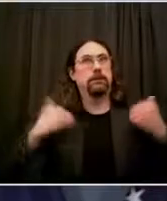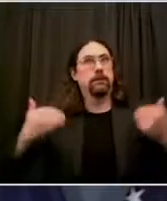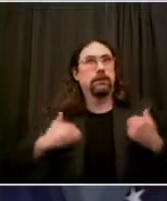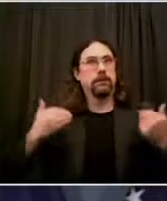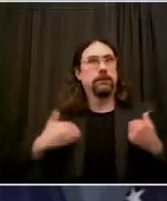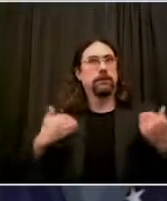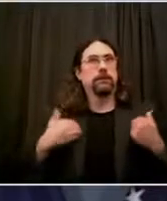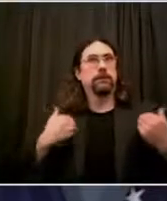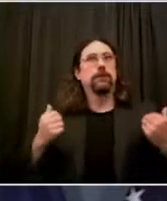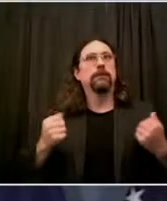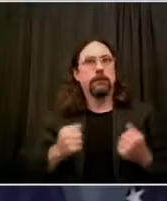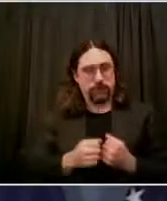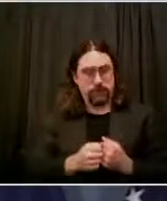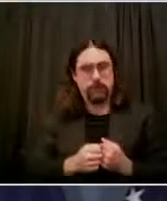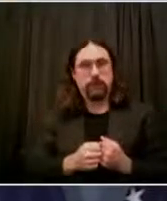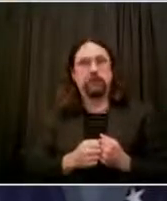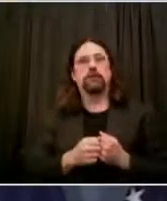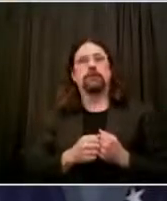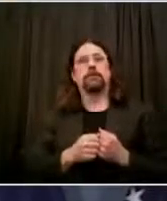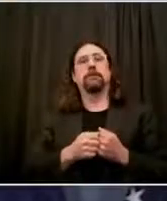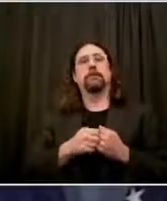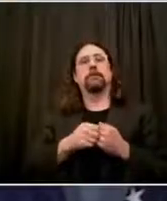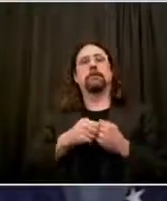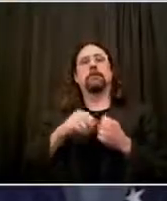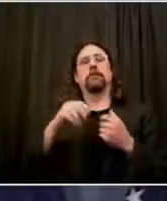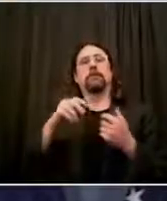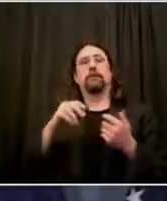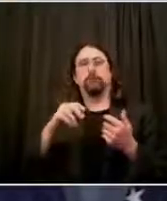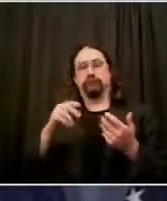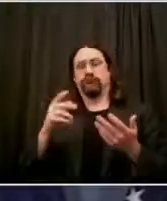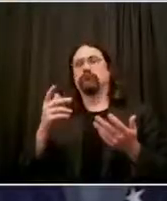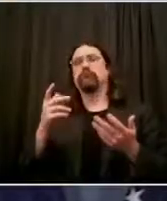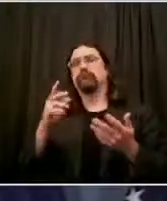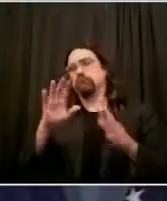the shift of funds to youth services made sense, and she couldn't tell you about it.